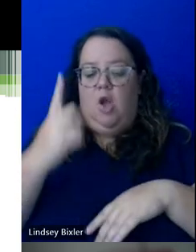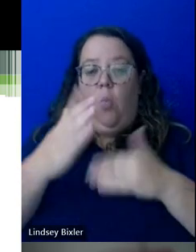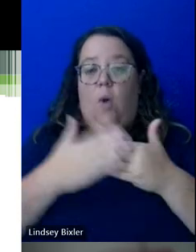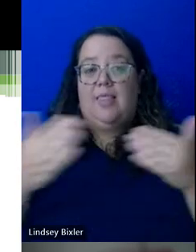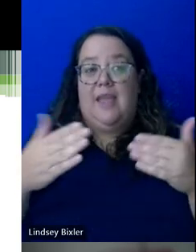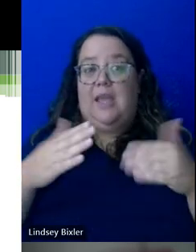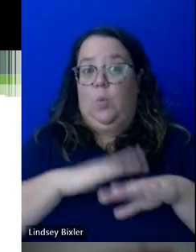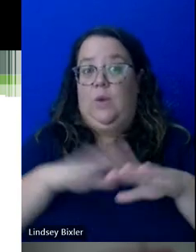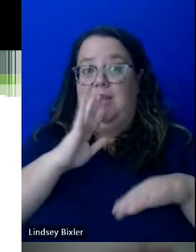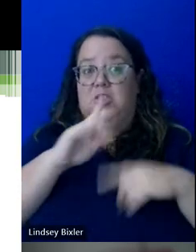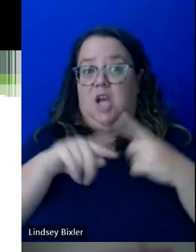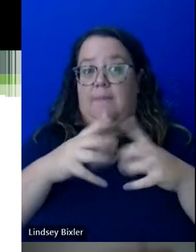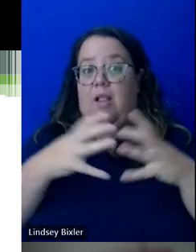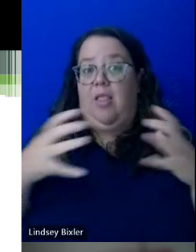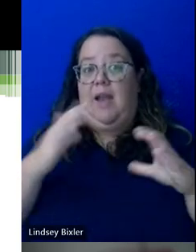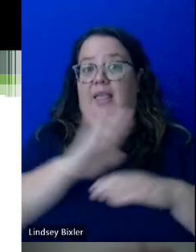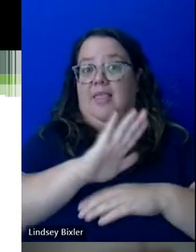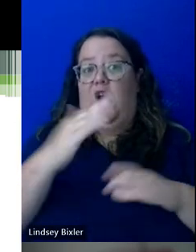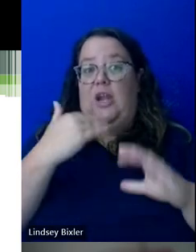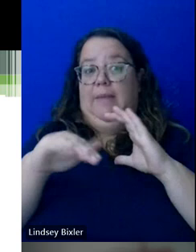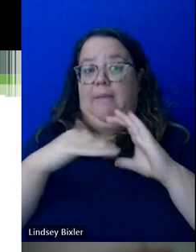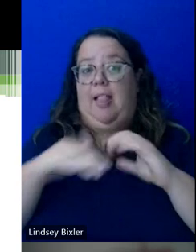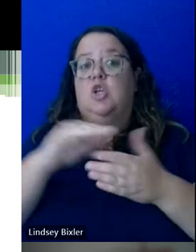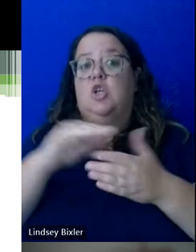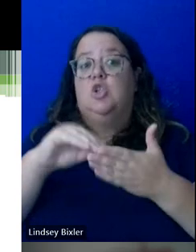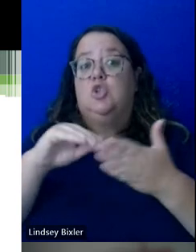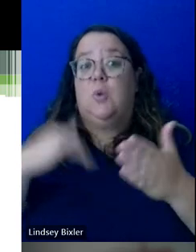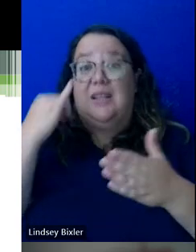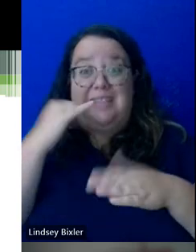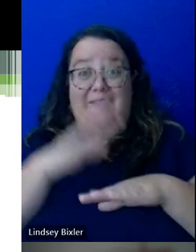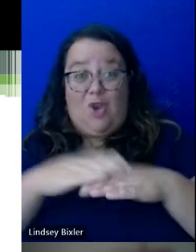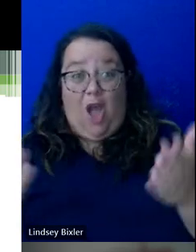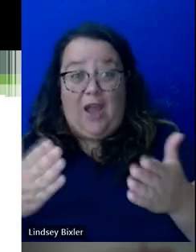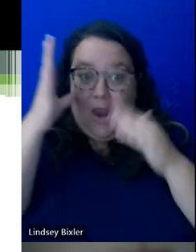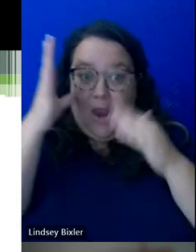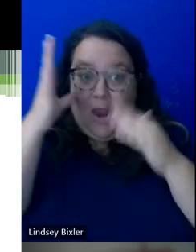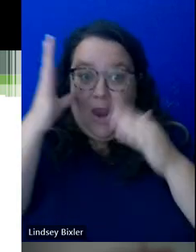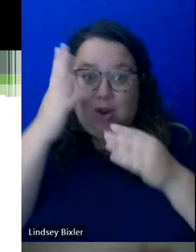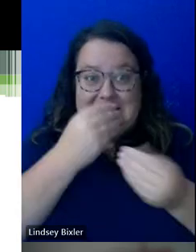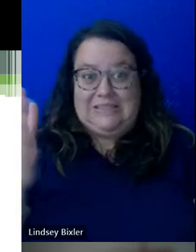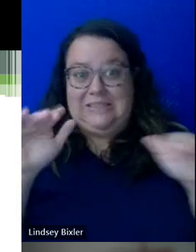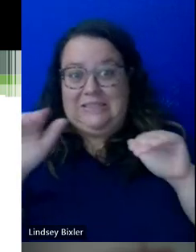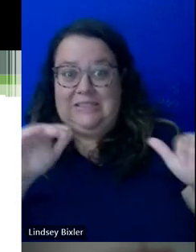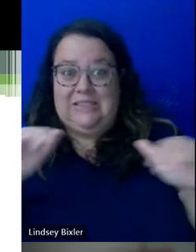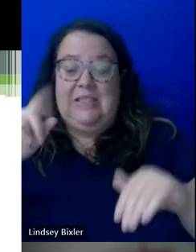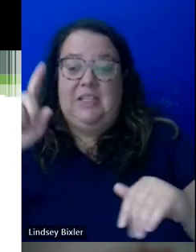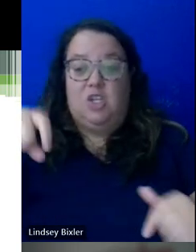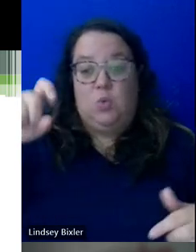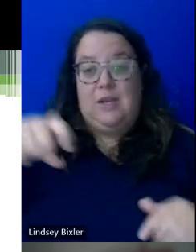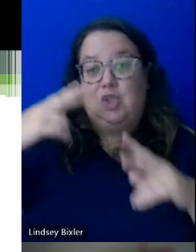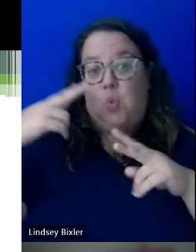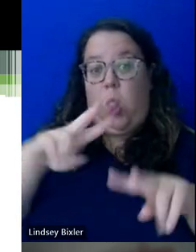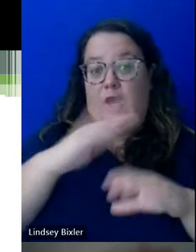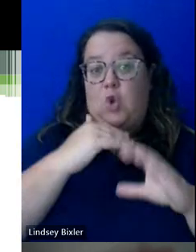about a whole lot is about their email. So, students, if you're on here, and parents, if you're on here, you need to look at your